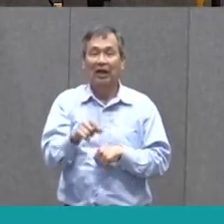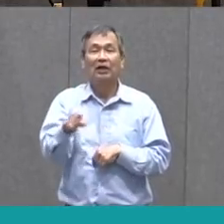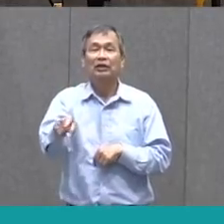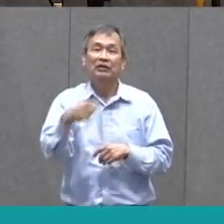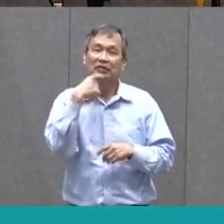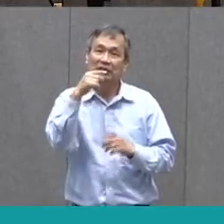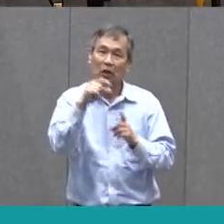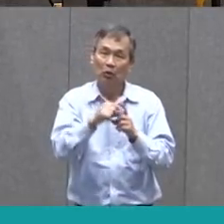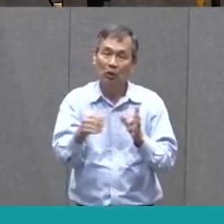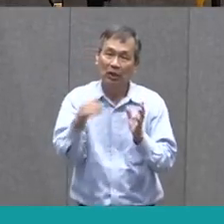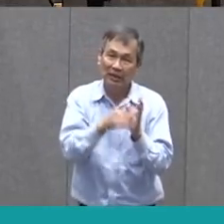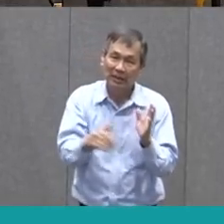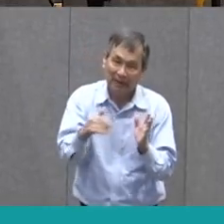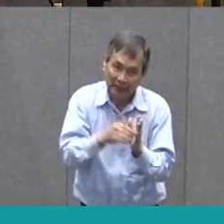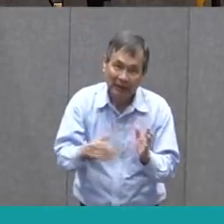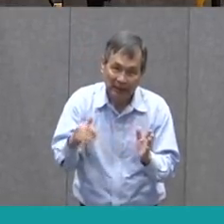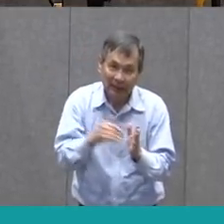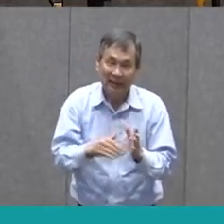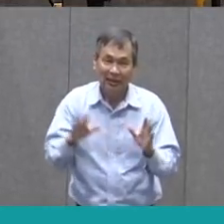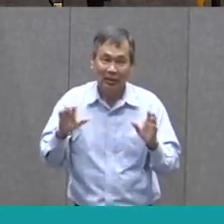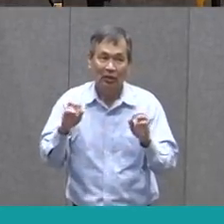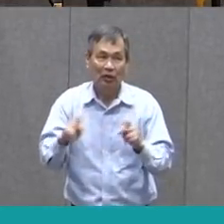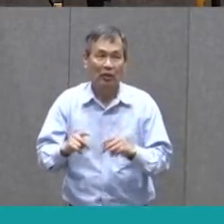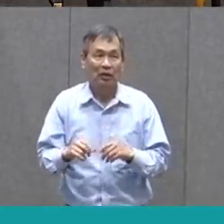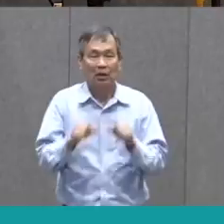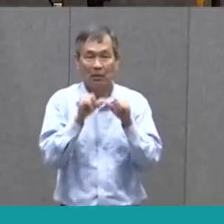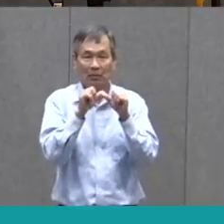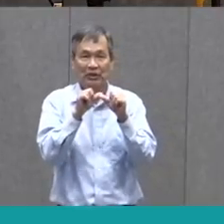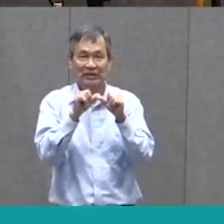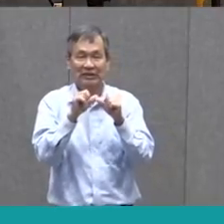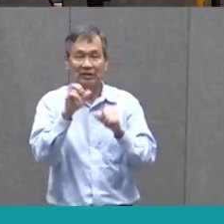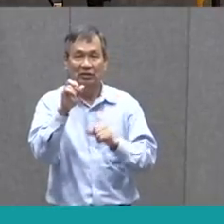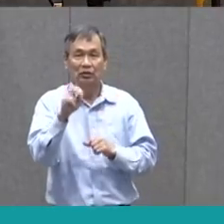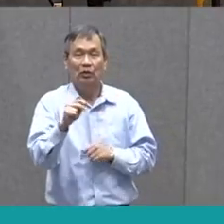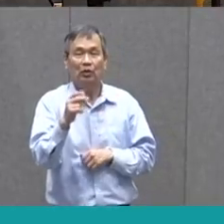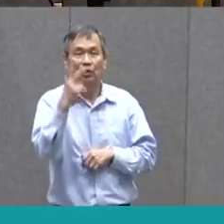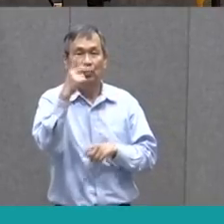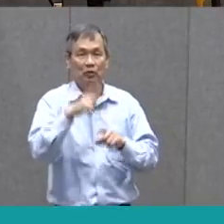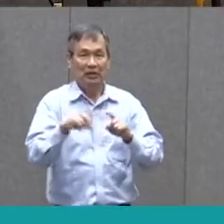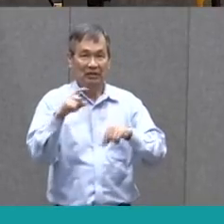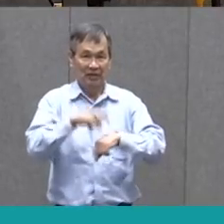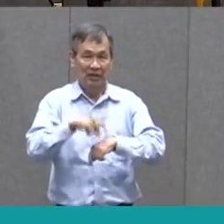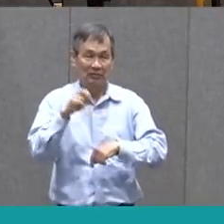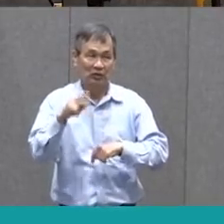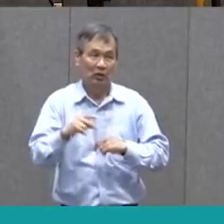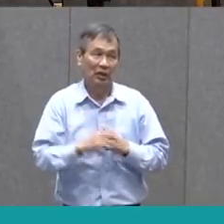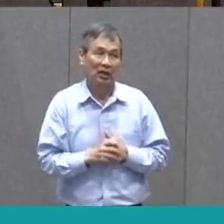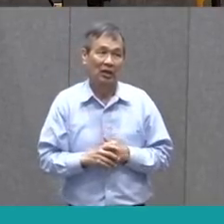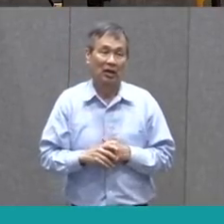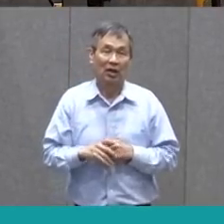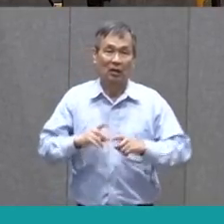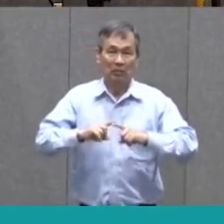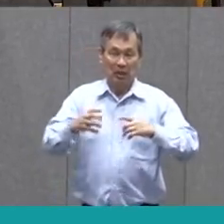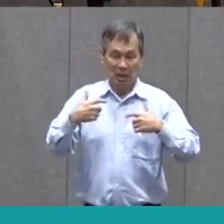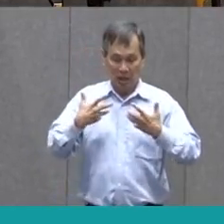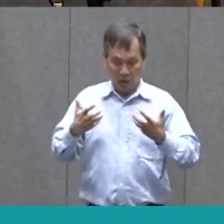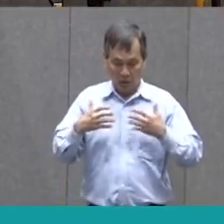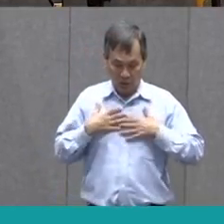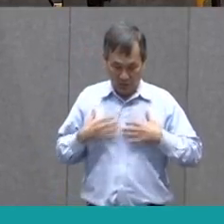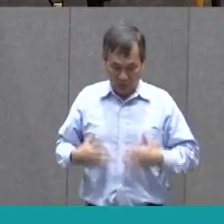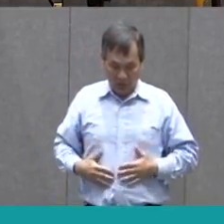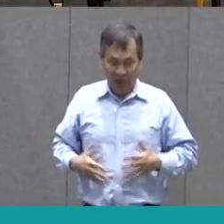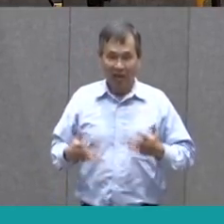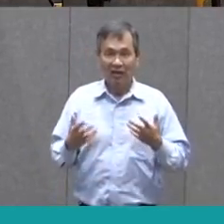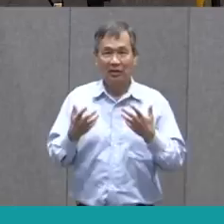over and over. We're gonna say persistence three different times. But we're also gonna get our body moving